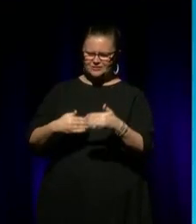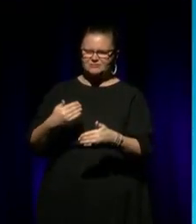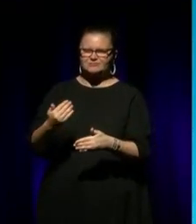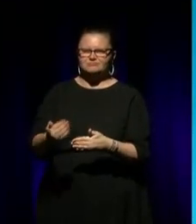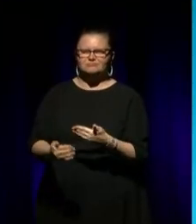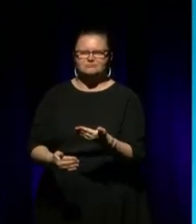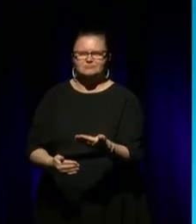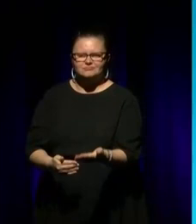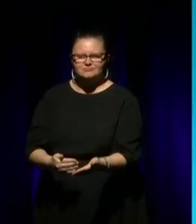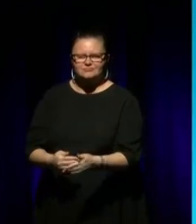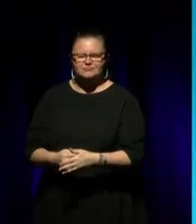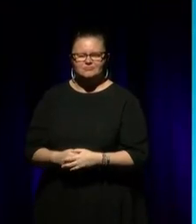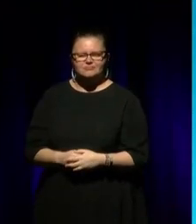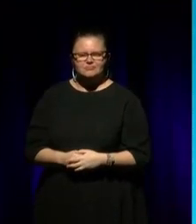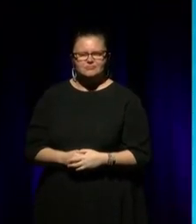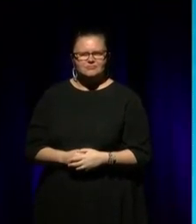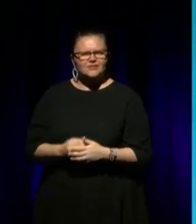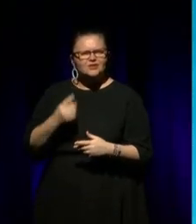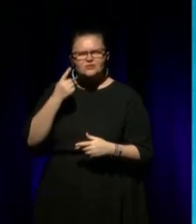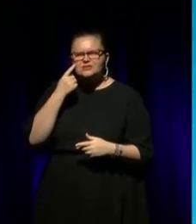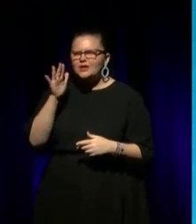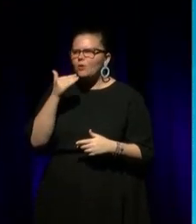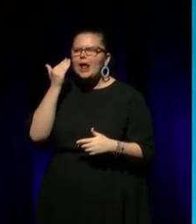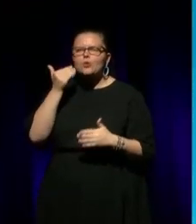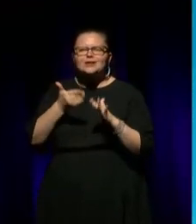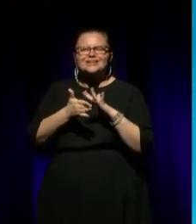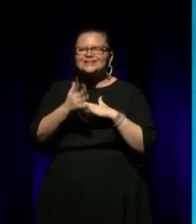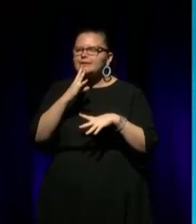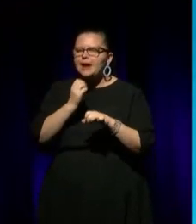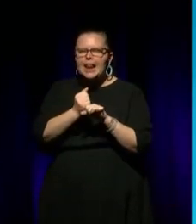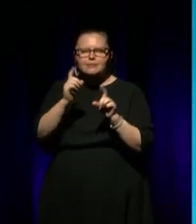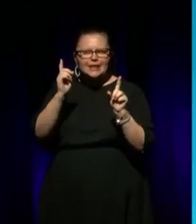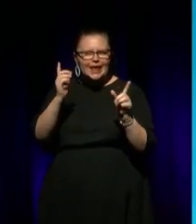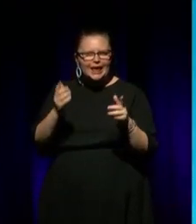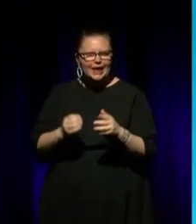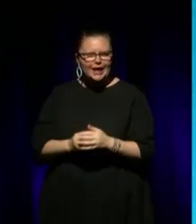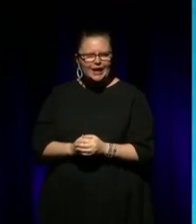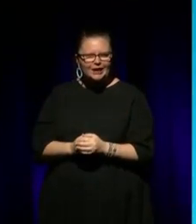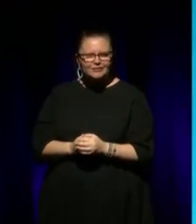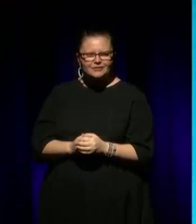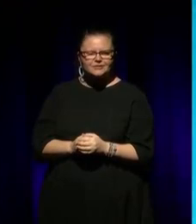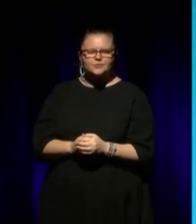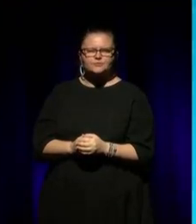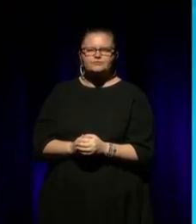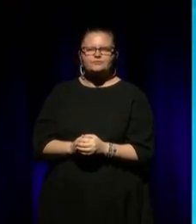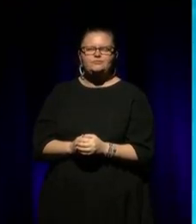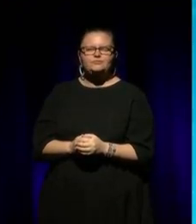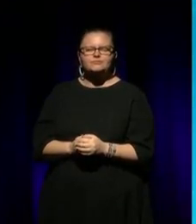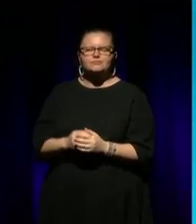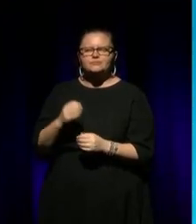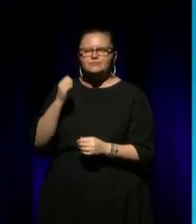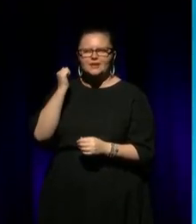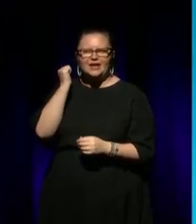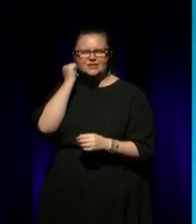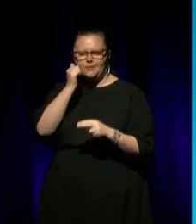look at it now, we have, look at all those women in parliament now, like, change of government. The blackfellas are